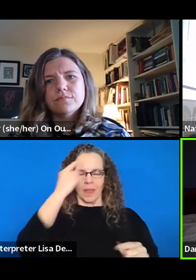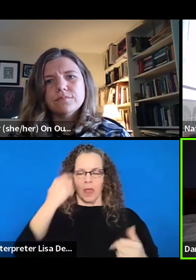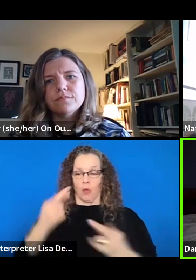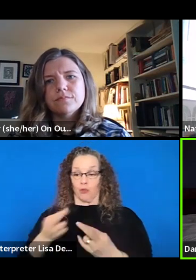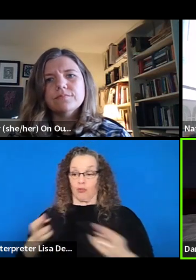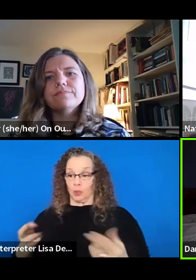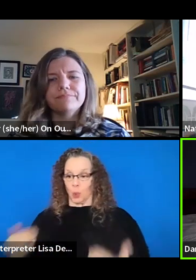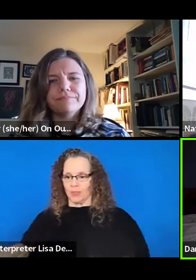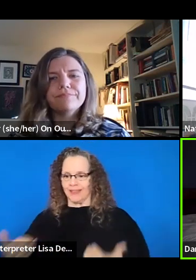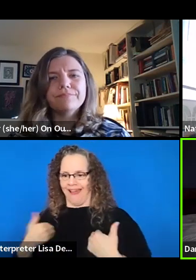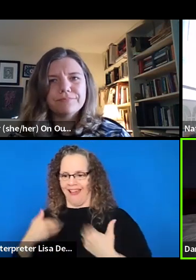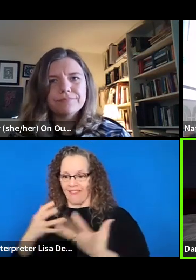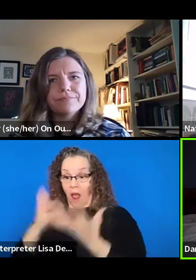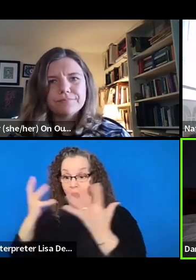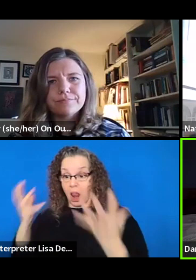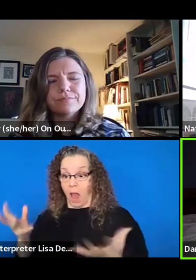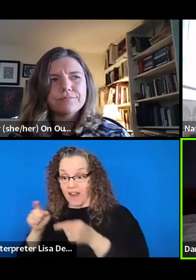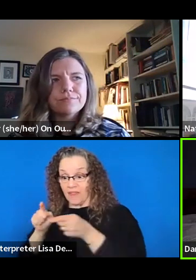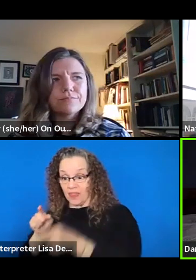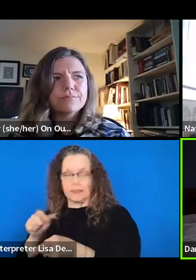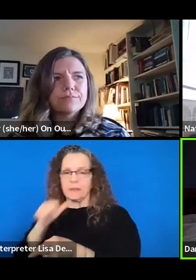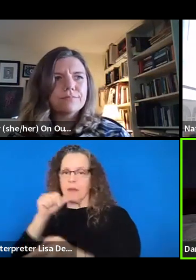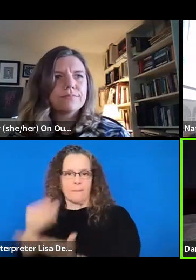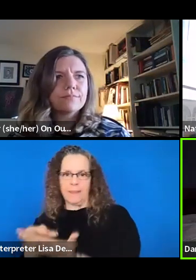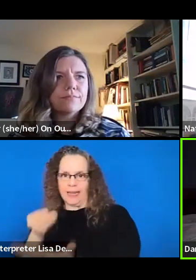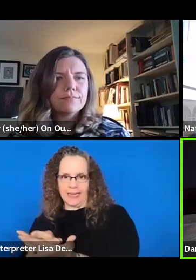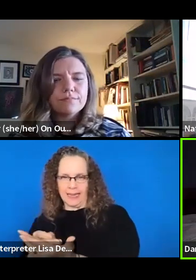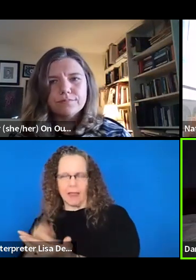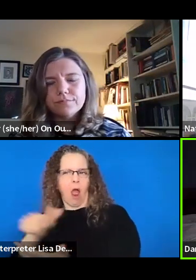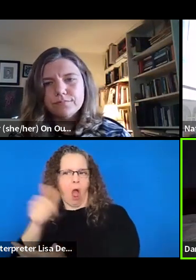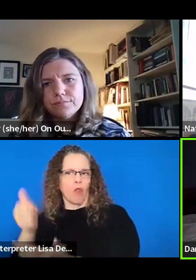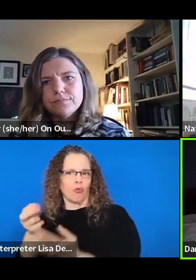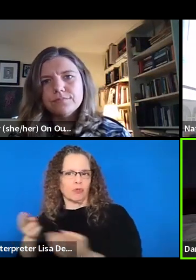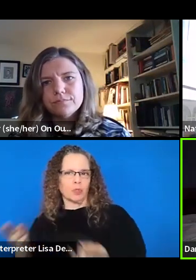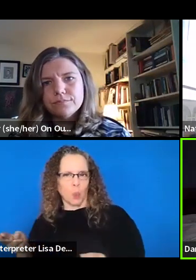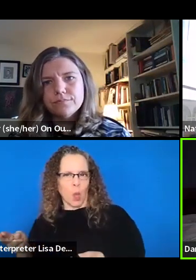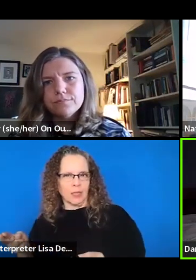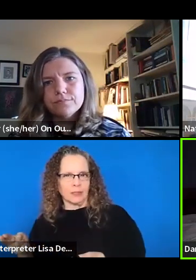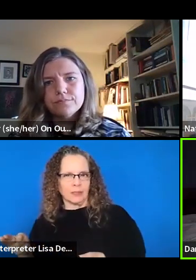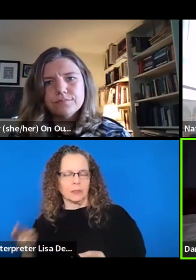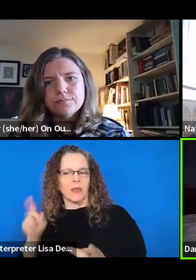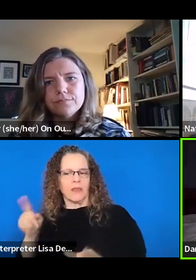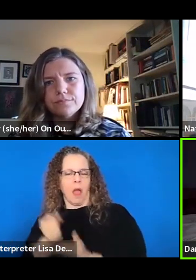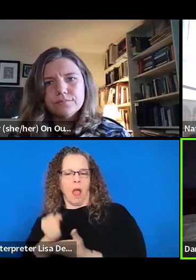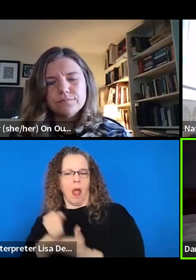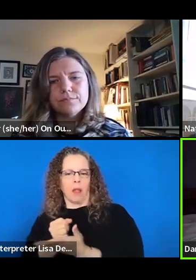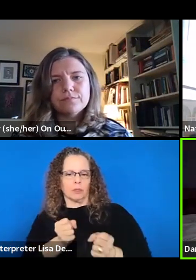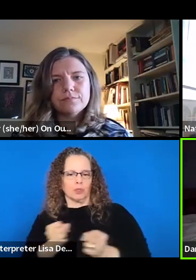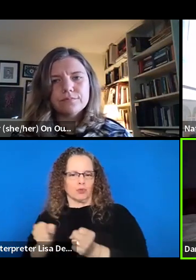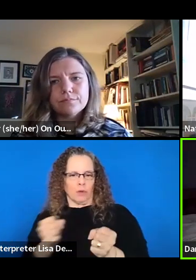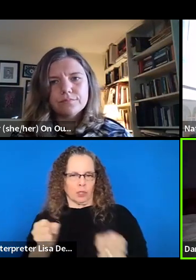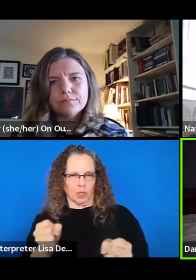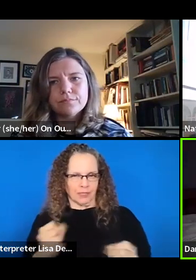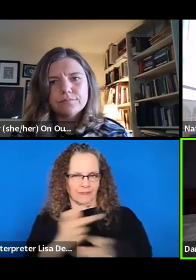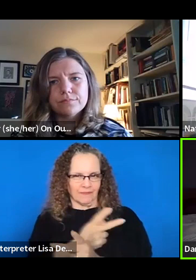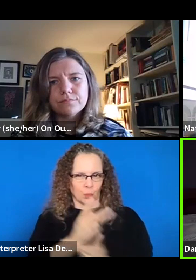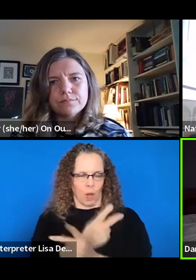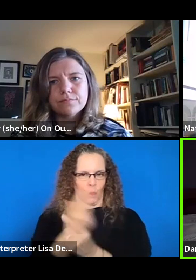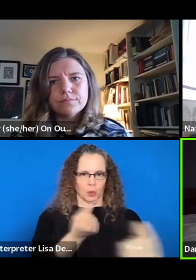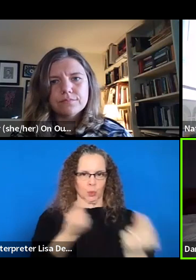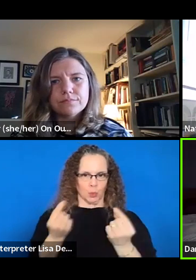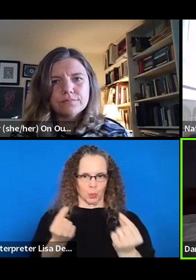financial, to think about how they're strategizing about addressing these issues. And then really broadly, my advice for what to do